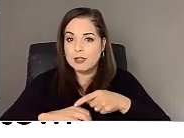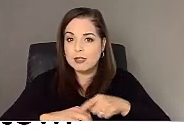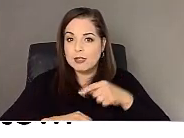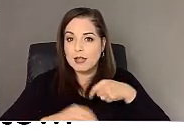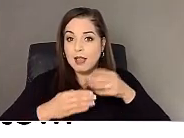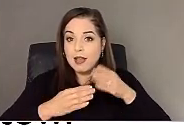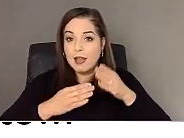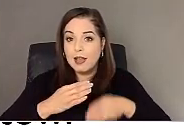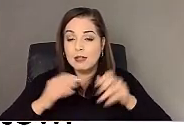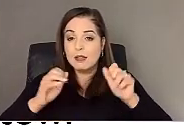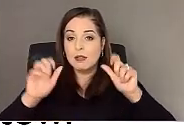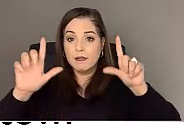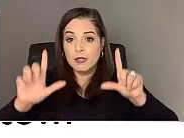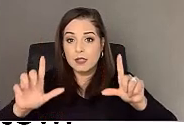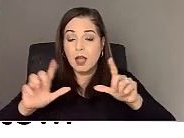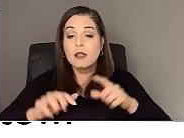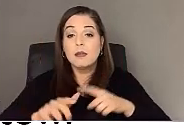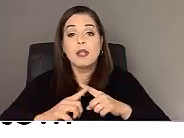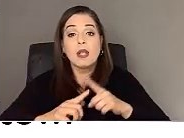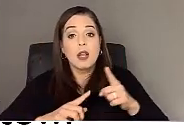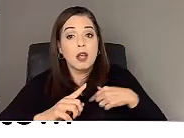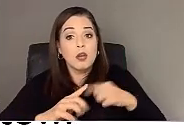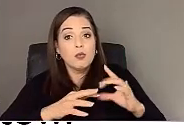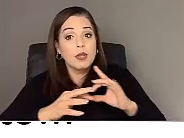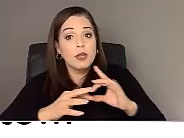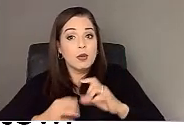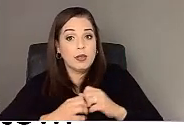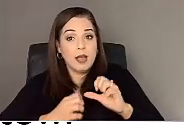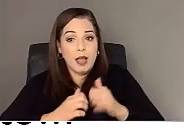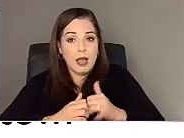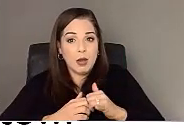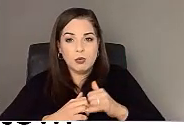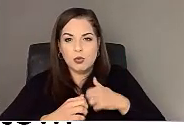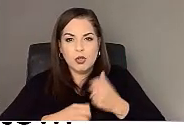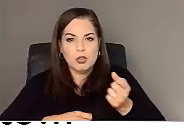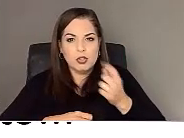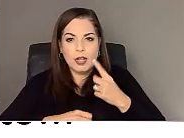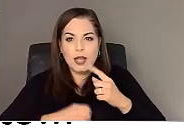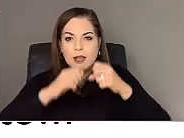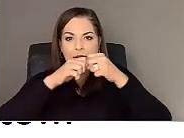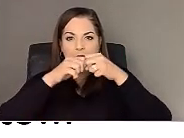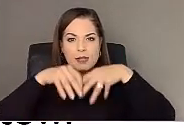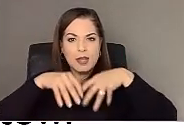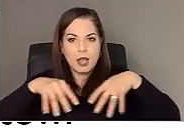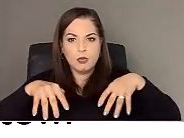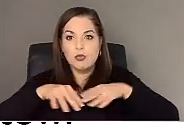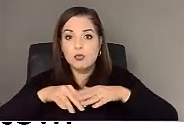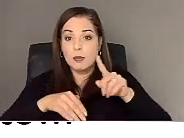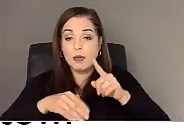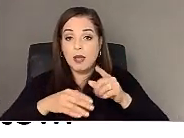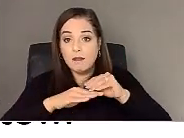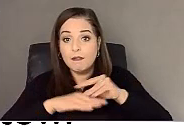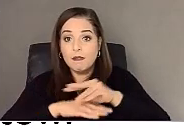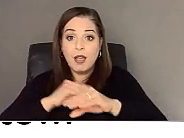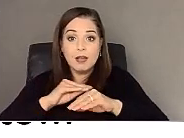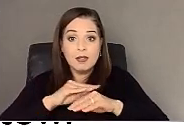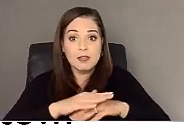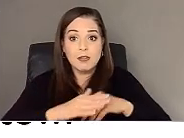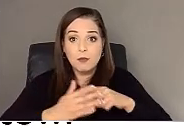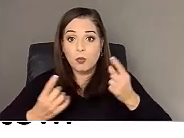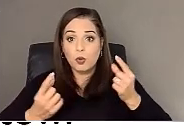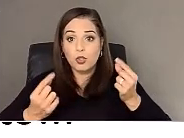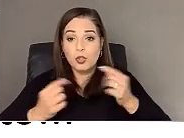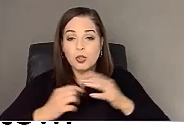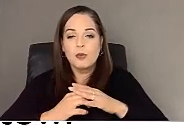the, in terms of like really being able to understand these kind of downstream effects of what, of what you do. And it's a, it's, it was